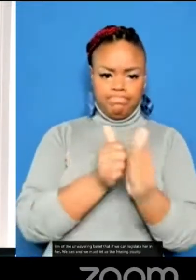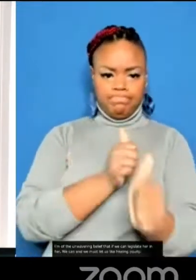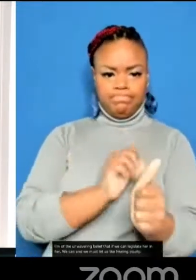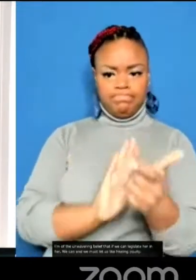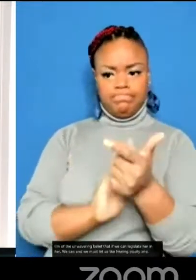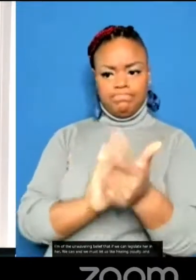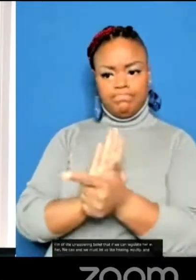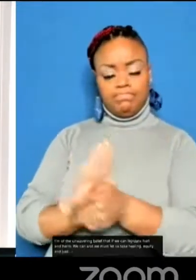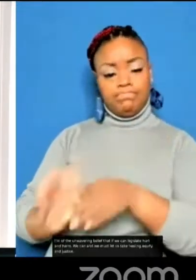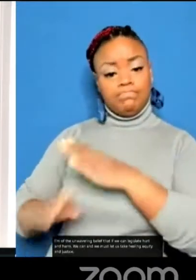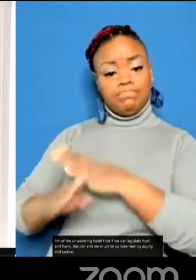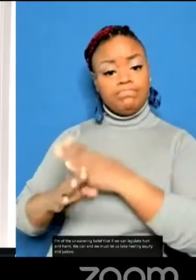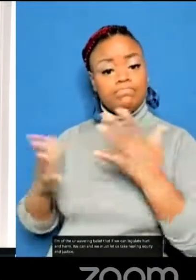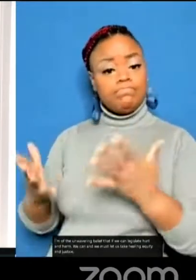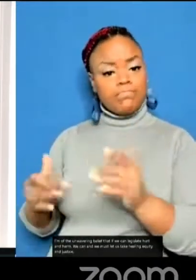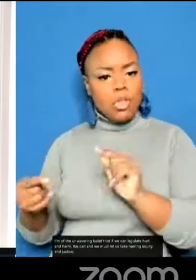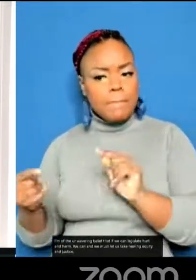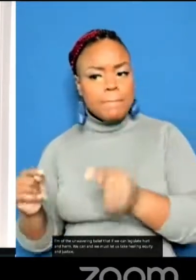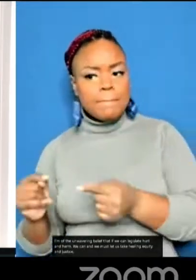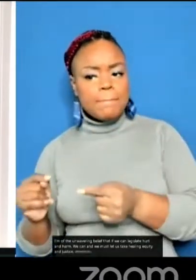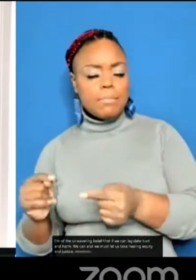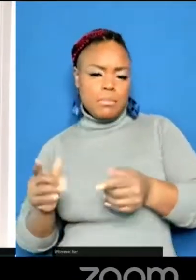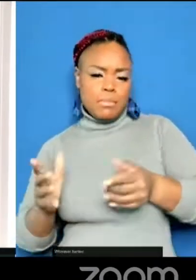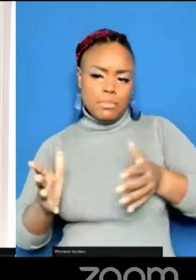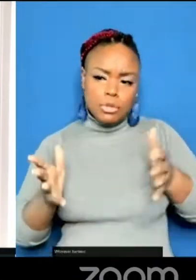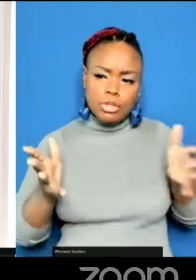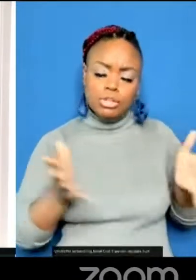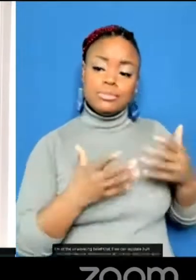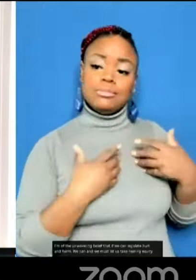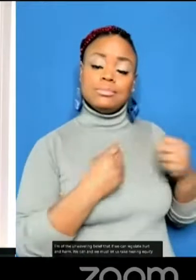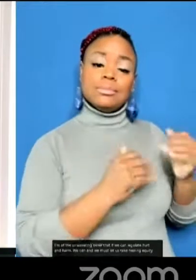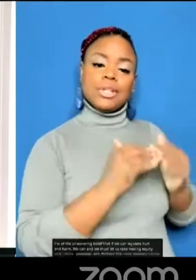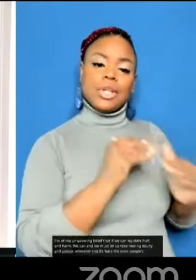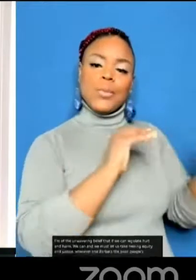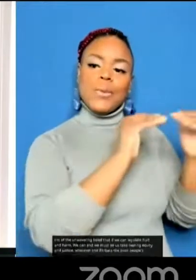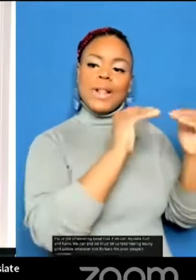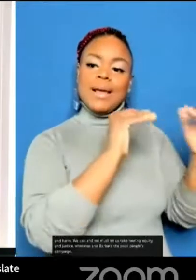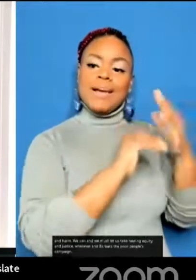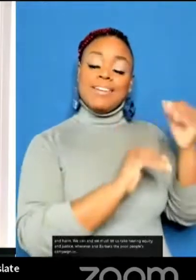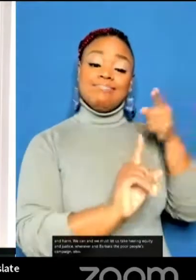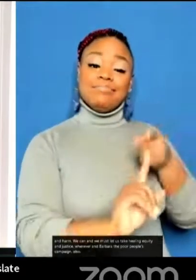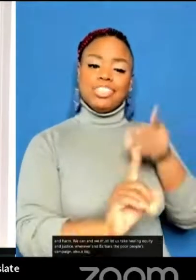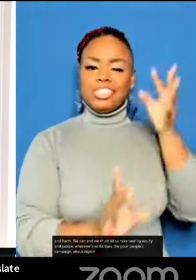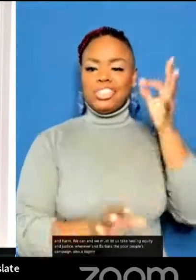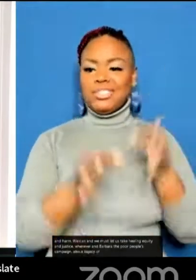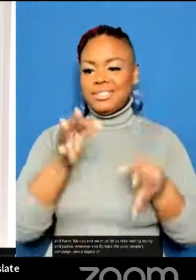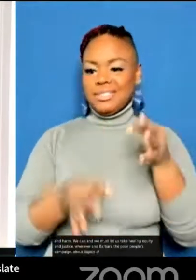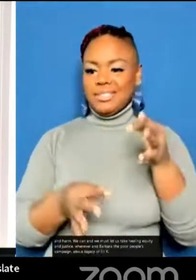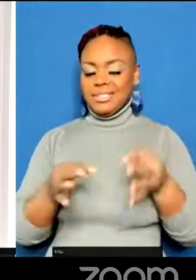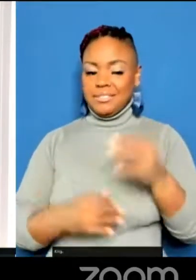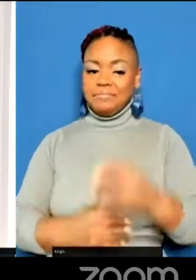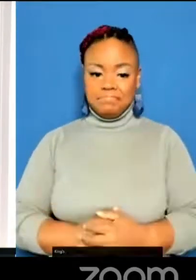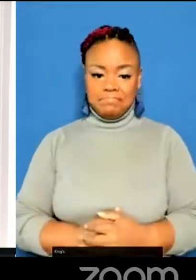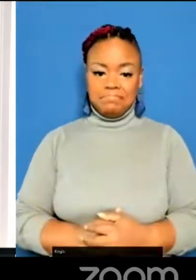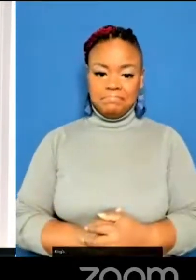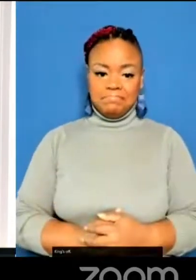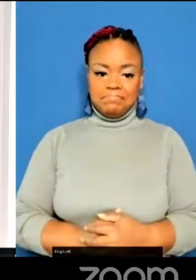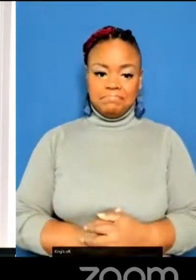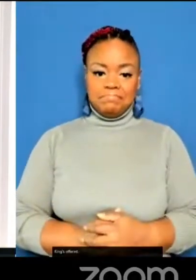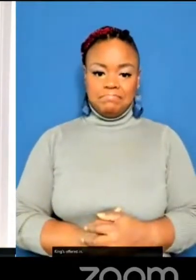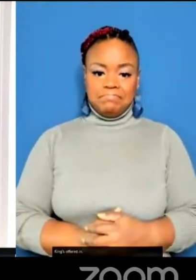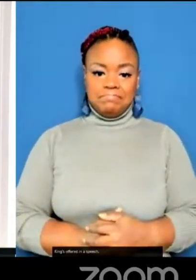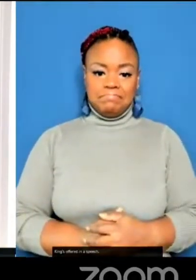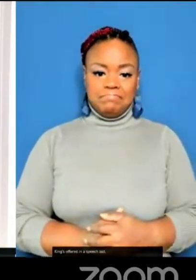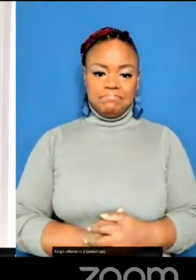and justice. Reverend Barbara of the Poor People's Campaign, also a legacy of Dr. King's, offered in a